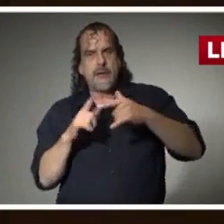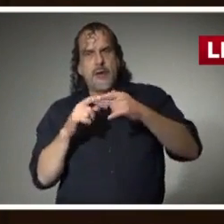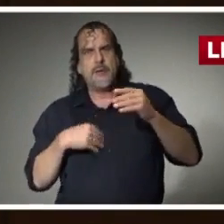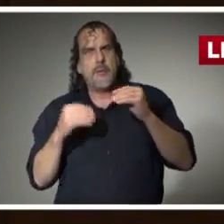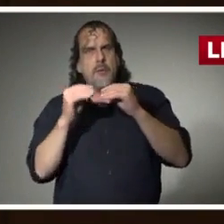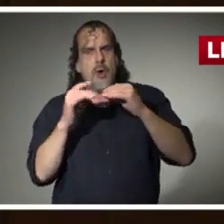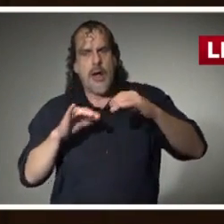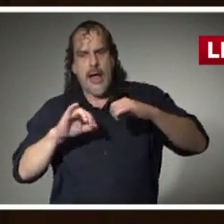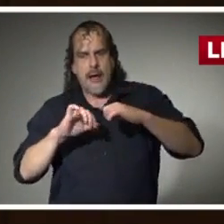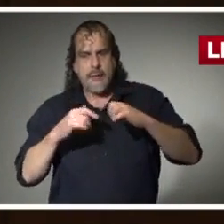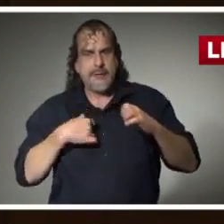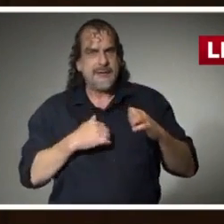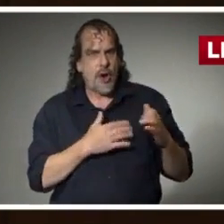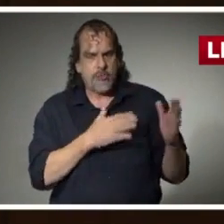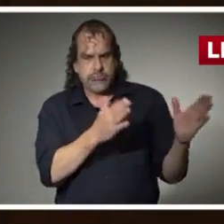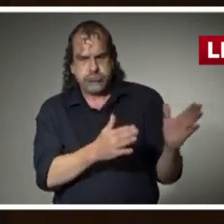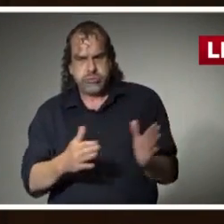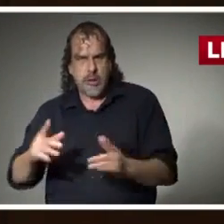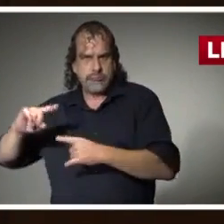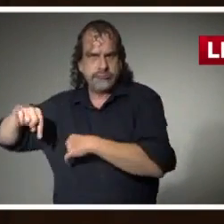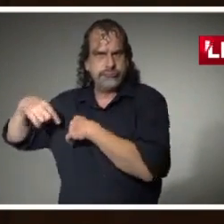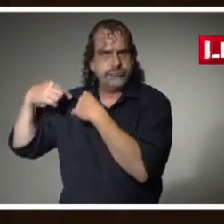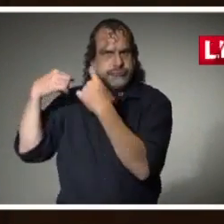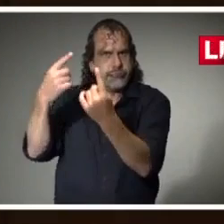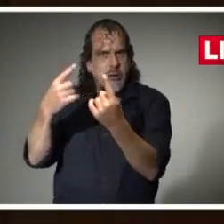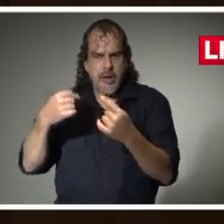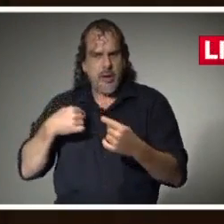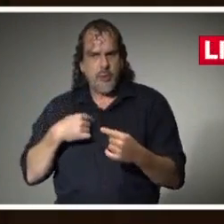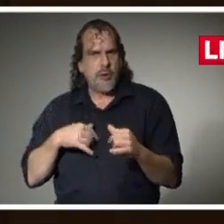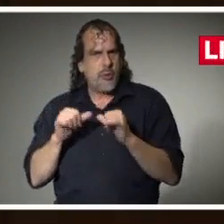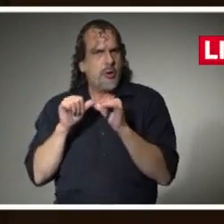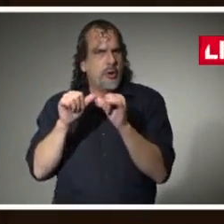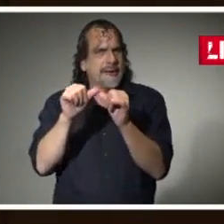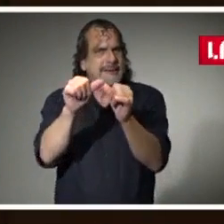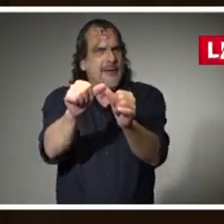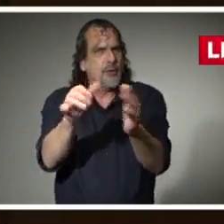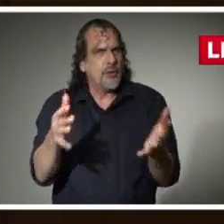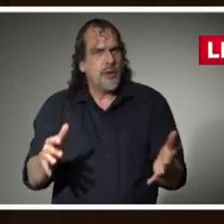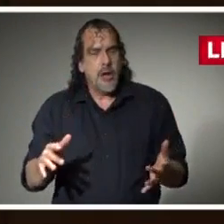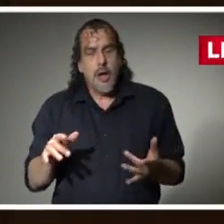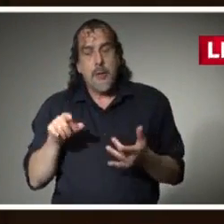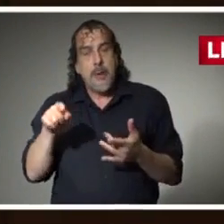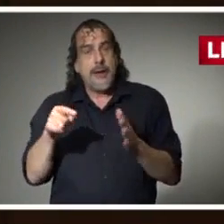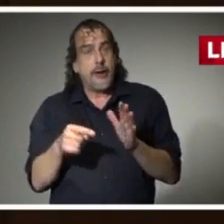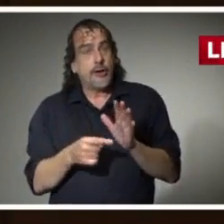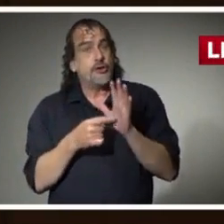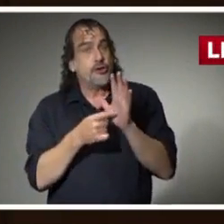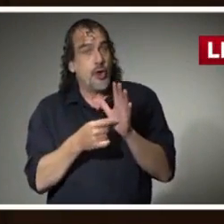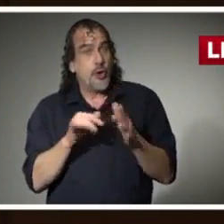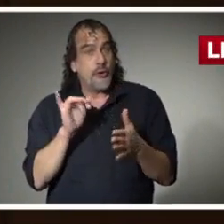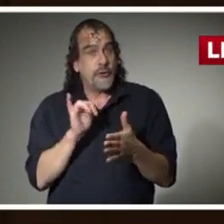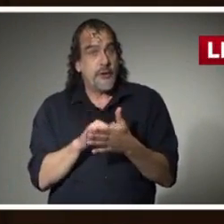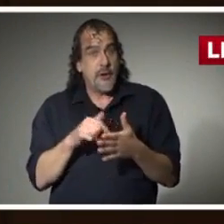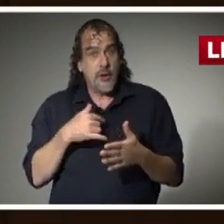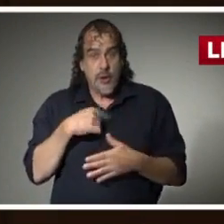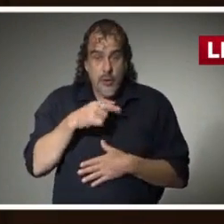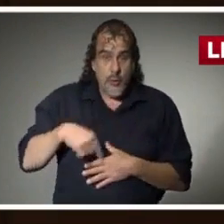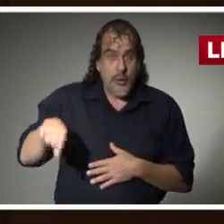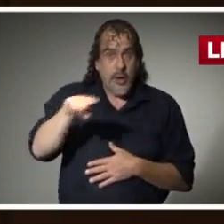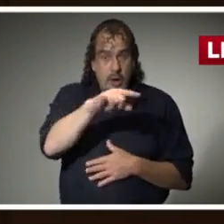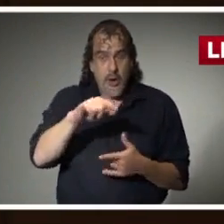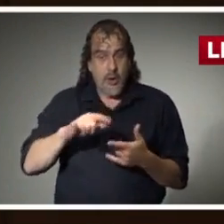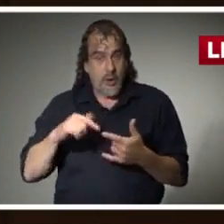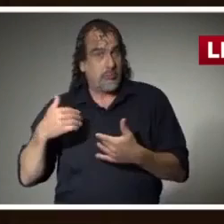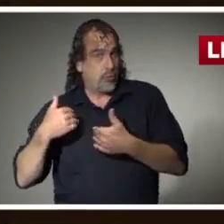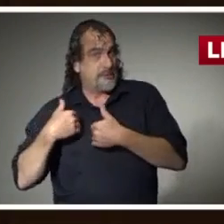what we've been doing from the very beginning. We're going to continue to do this. But it's an also an illustration that we all need to continue to do